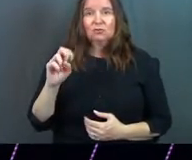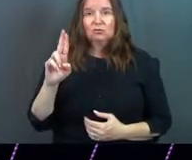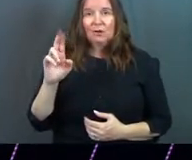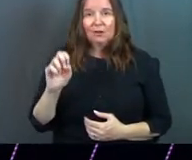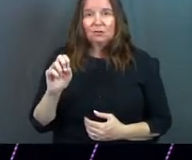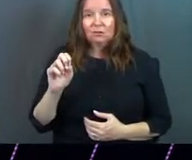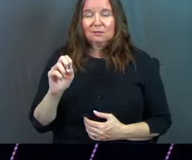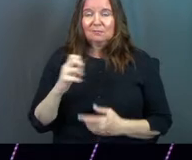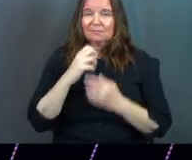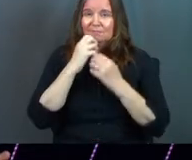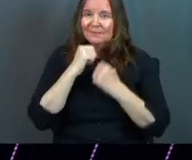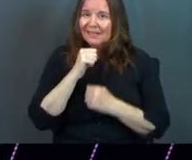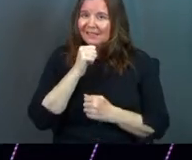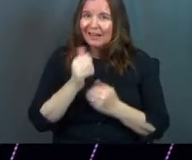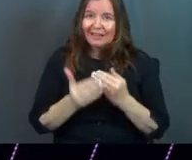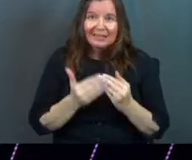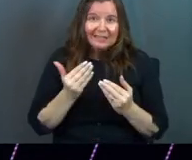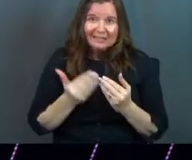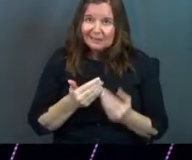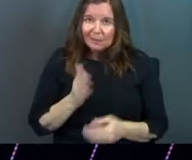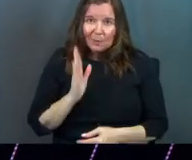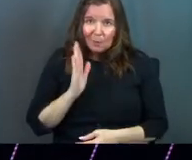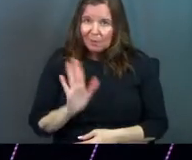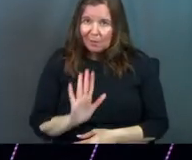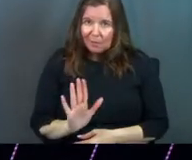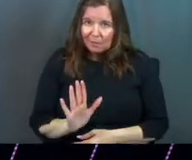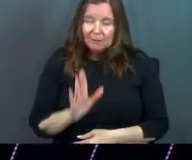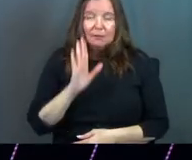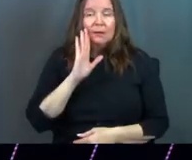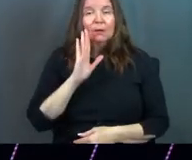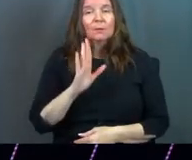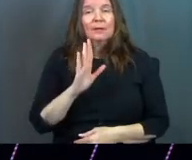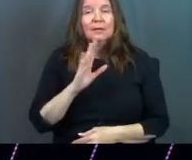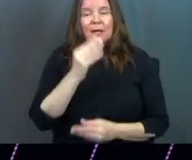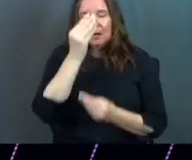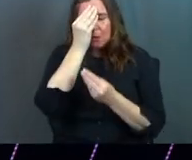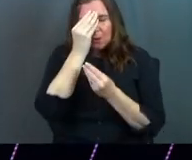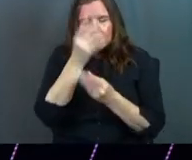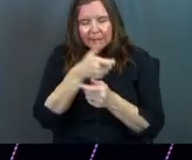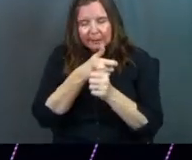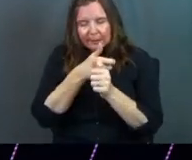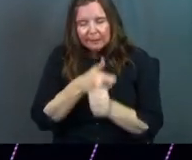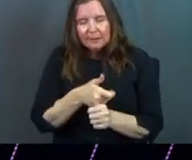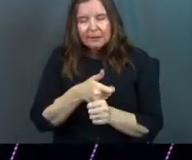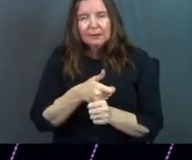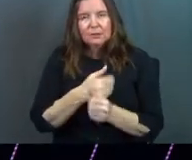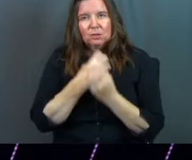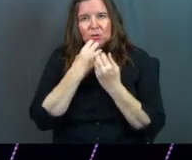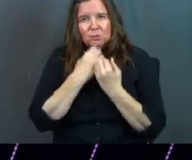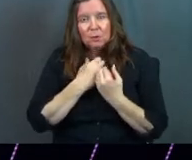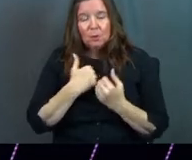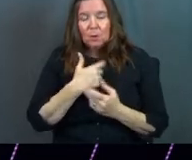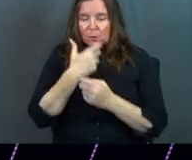not going to be an easy treasure. It's going to be an obedient treasure where we trust him,